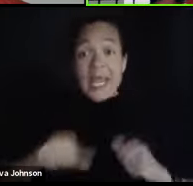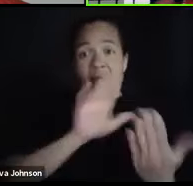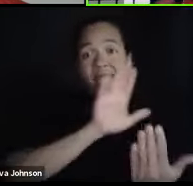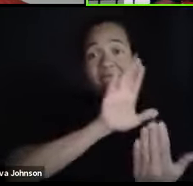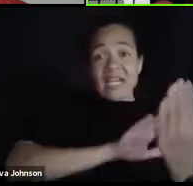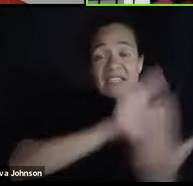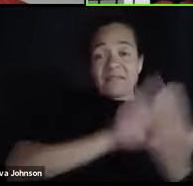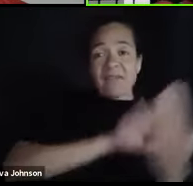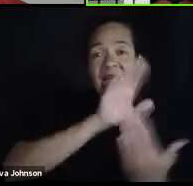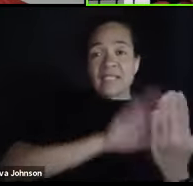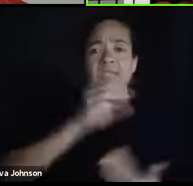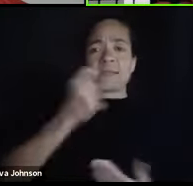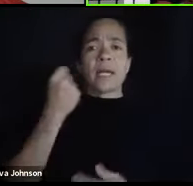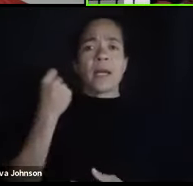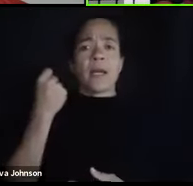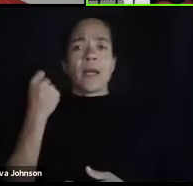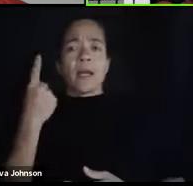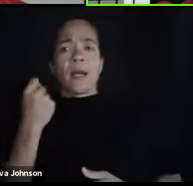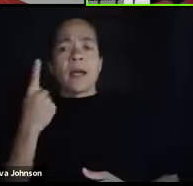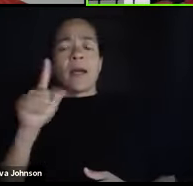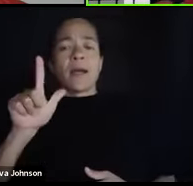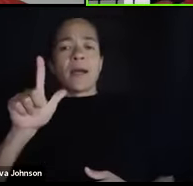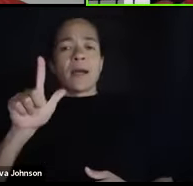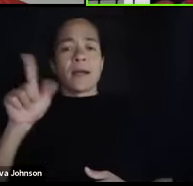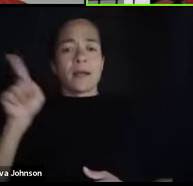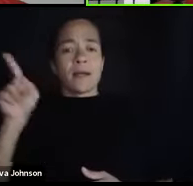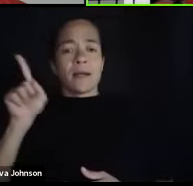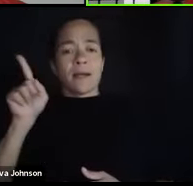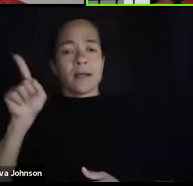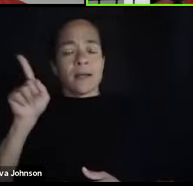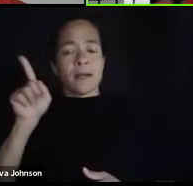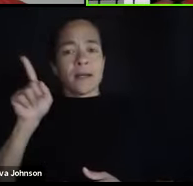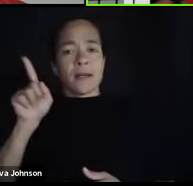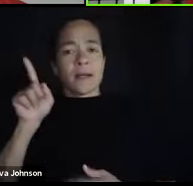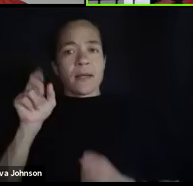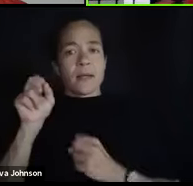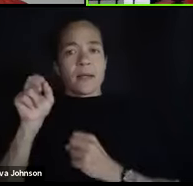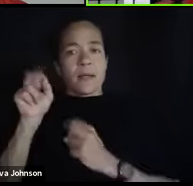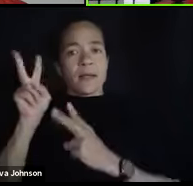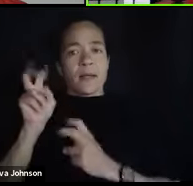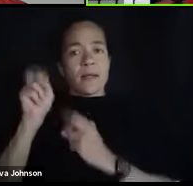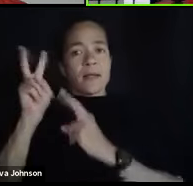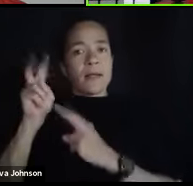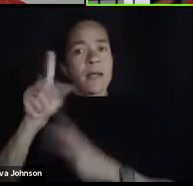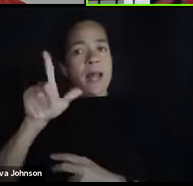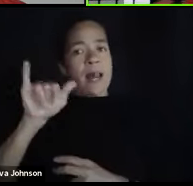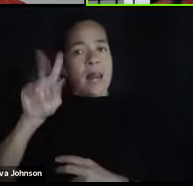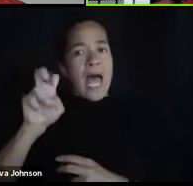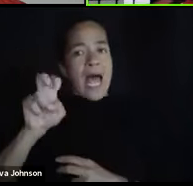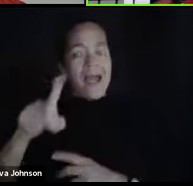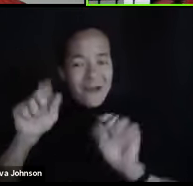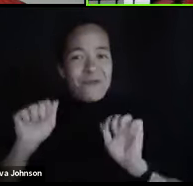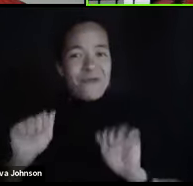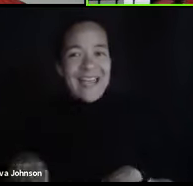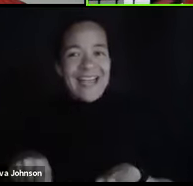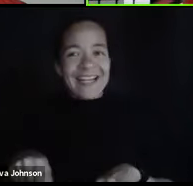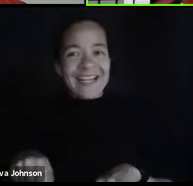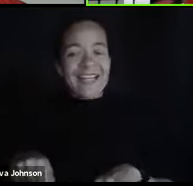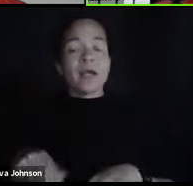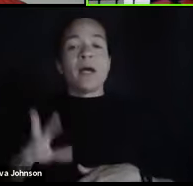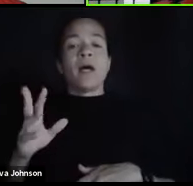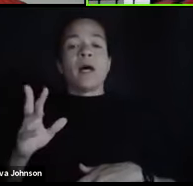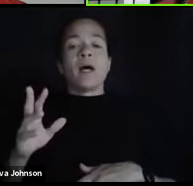but you will also have that opportunity to do it synchronously online. I will have graduate